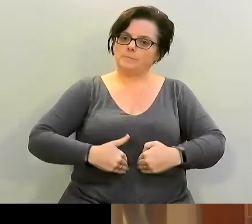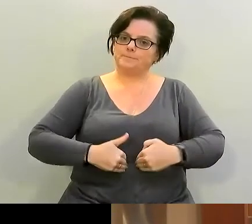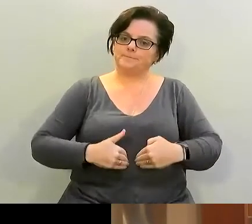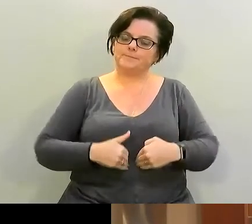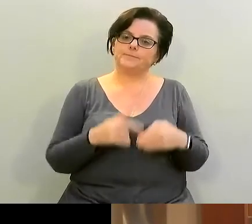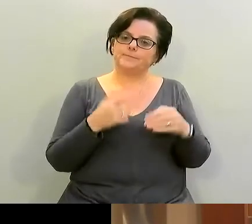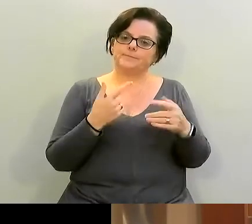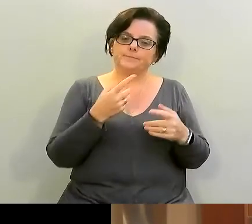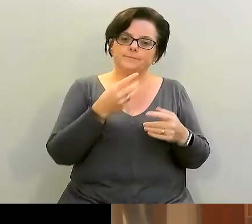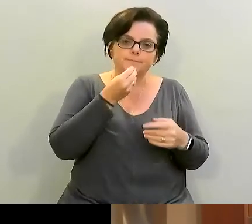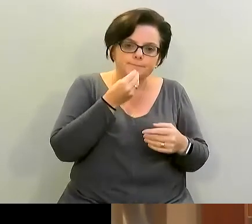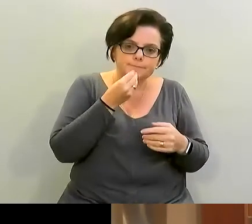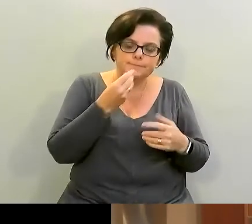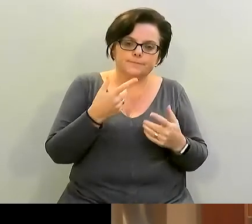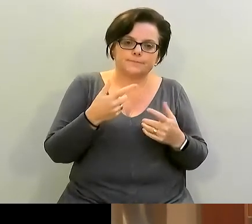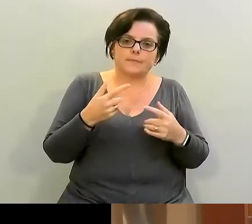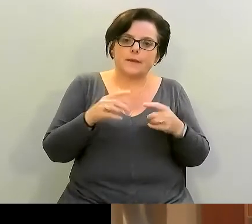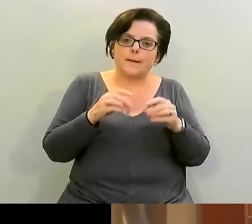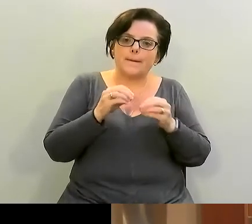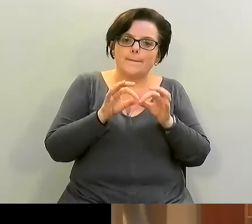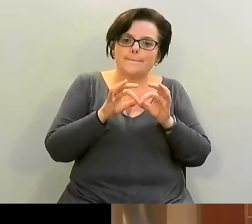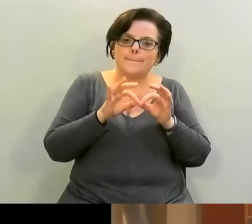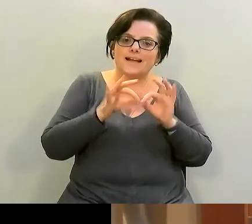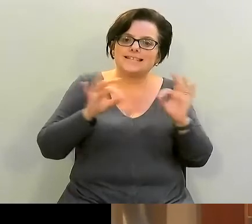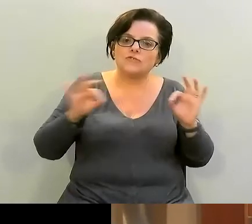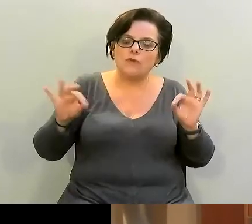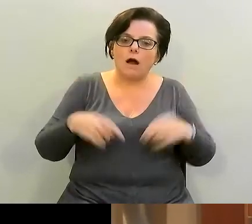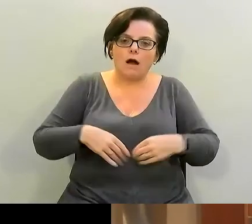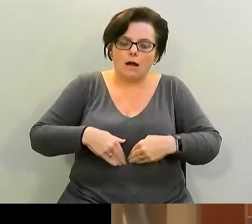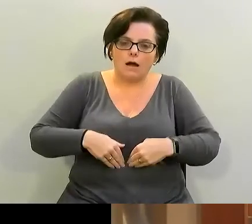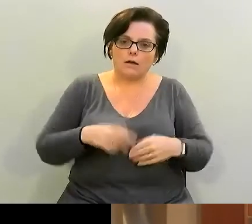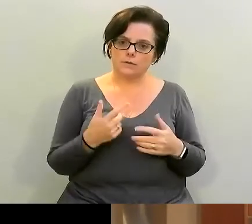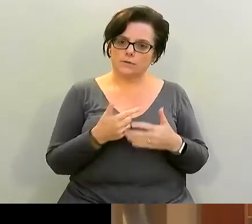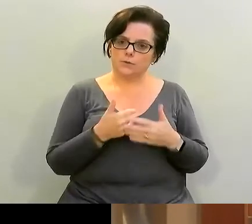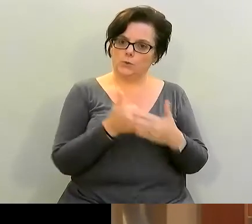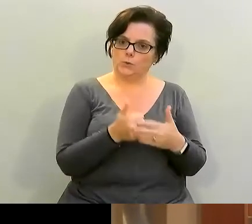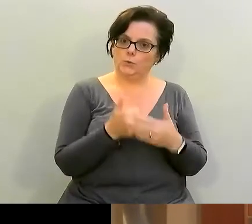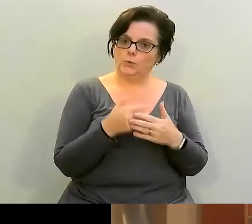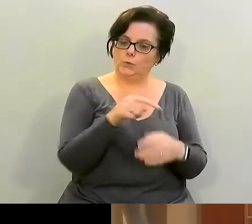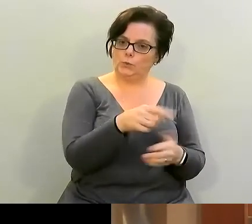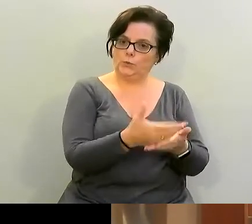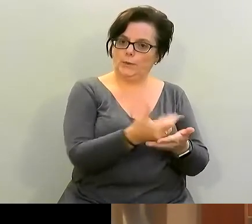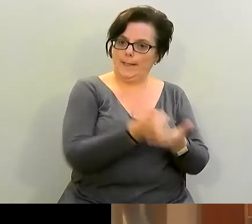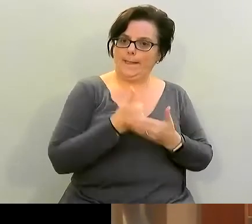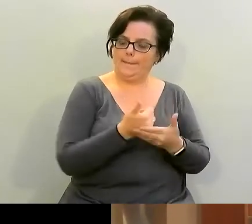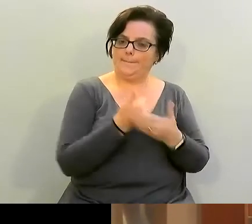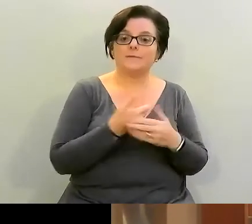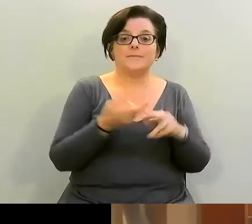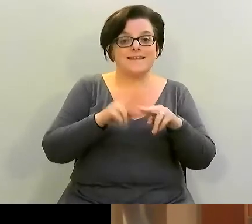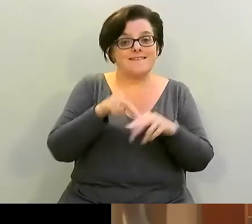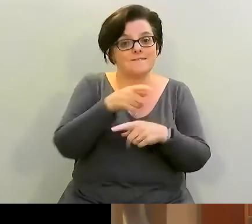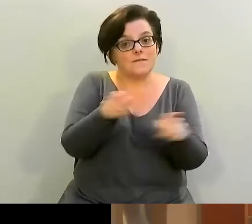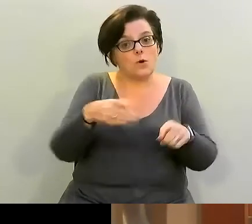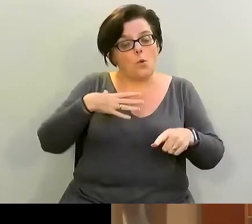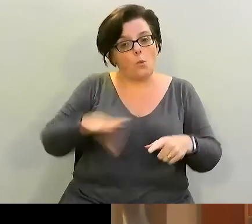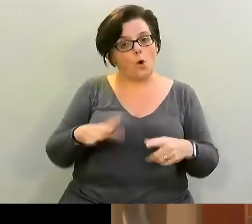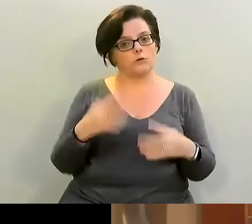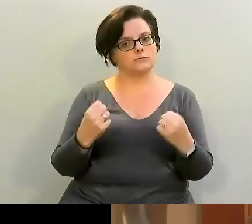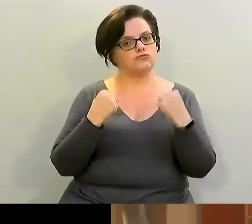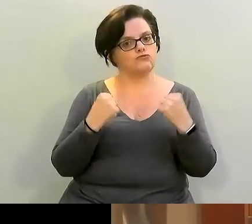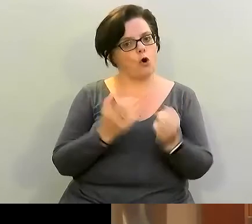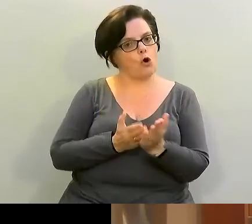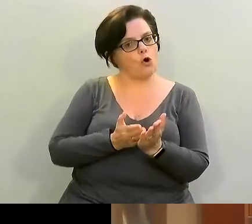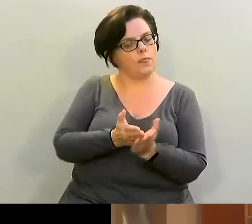our brain for better emotional health so if you really want to get through this pandemic and come out stronger